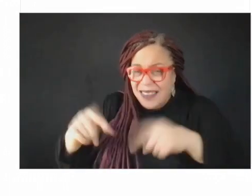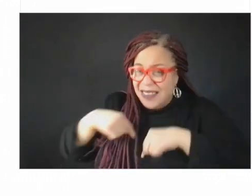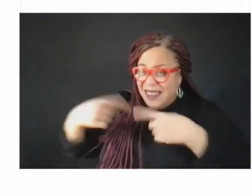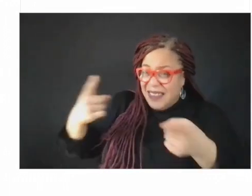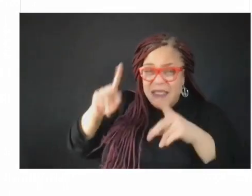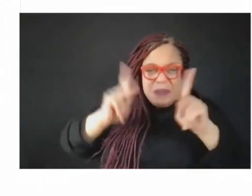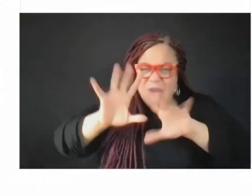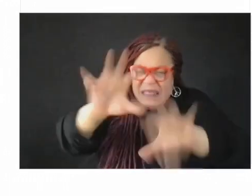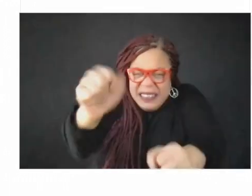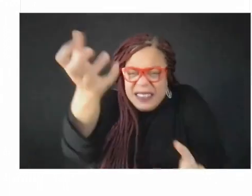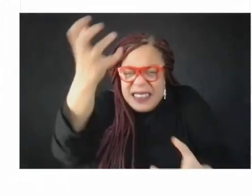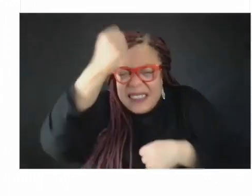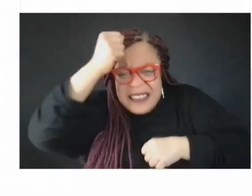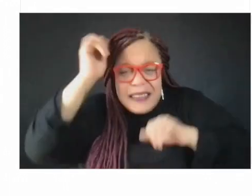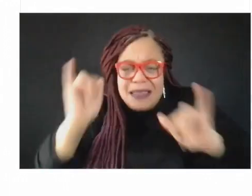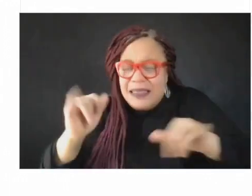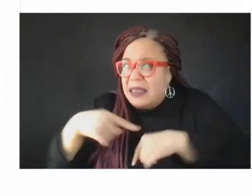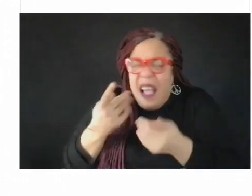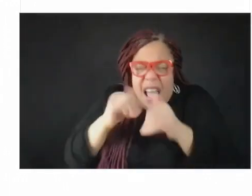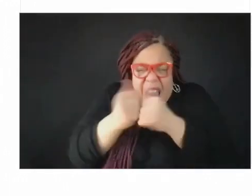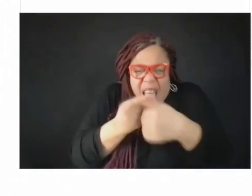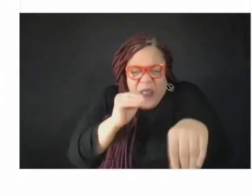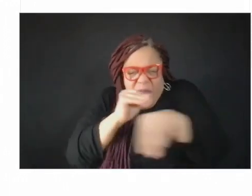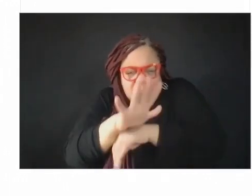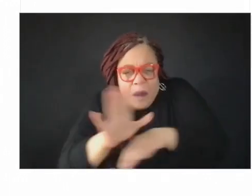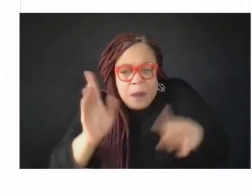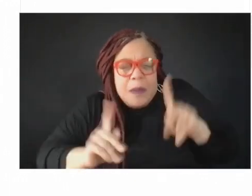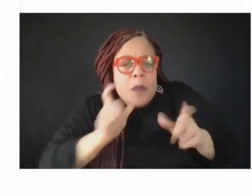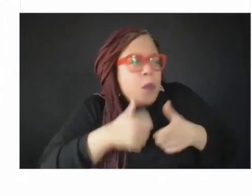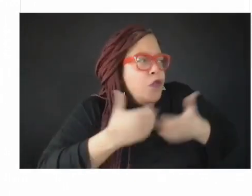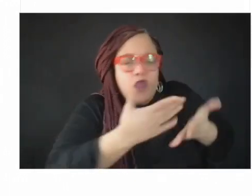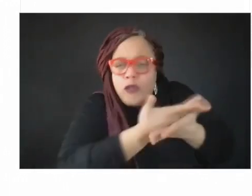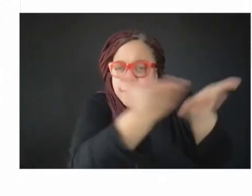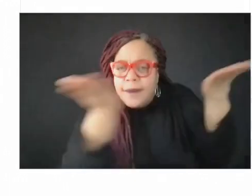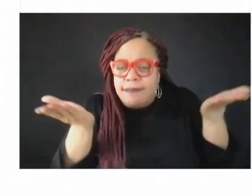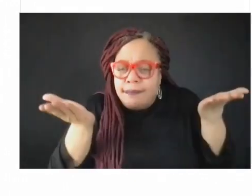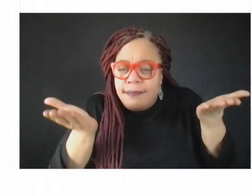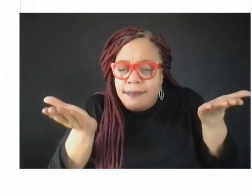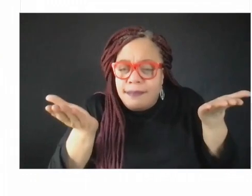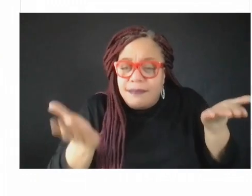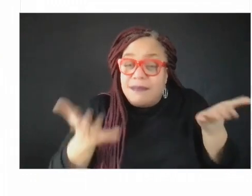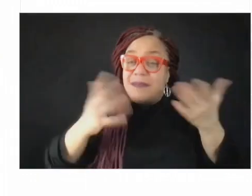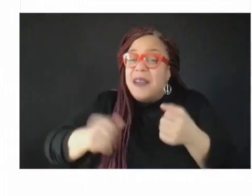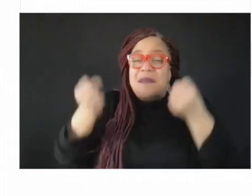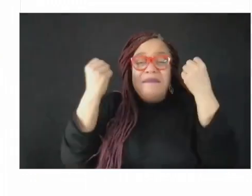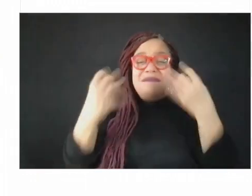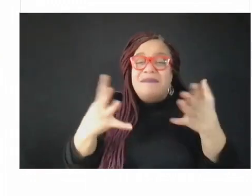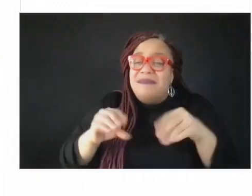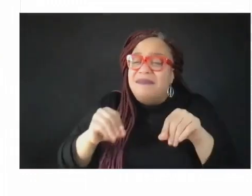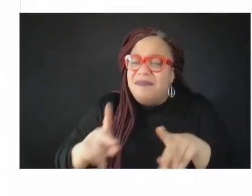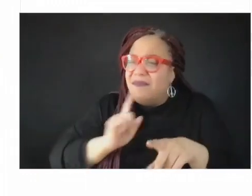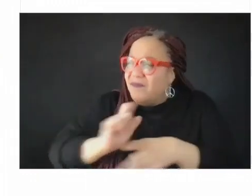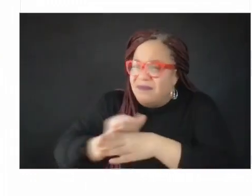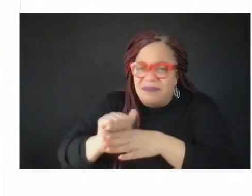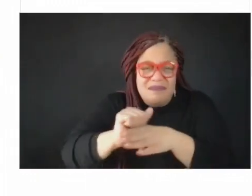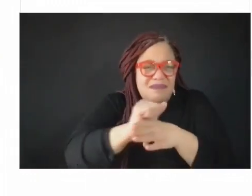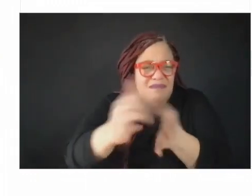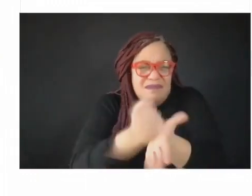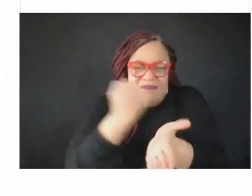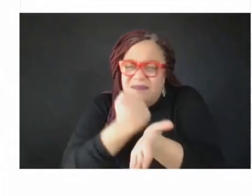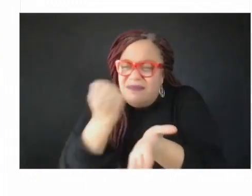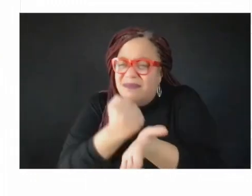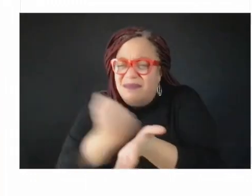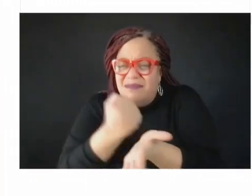communities that we serve? And so I think there's a lot of, and opportunities to help even out. And I'll pass it back to Monica. Thank you so much.